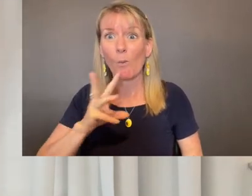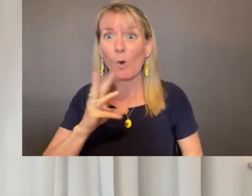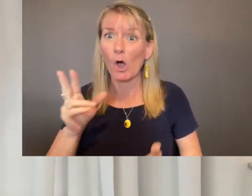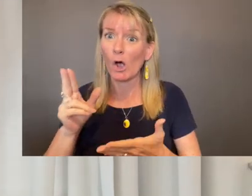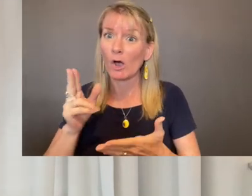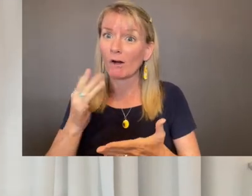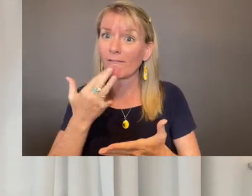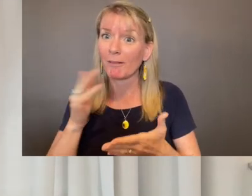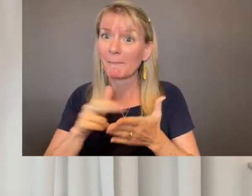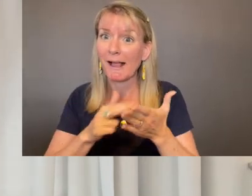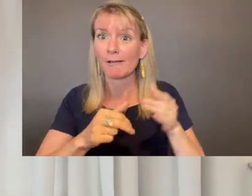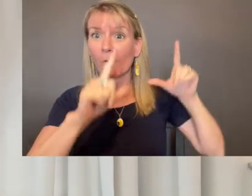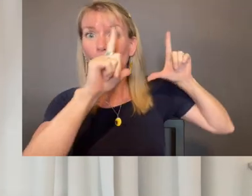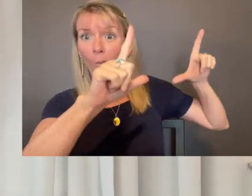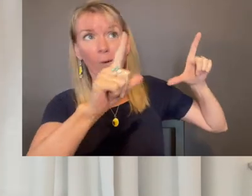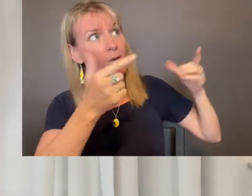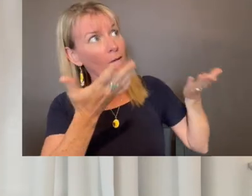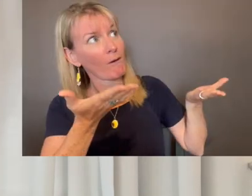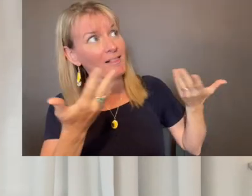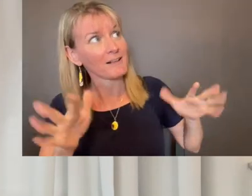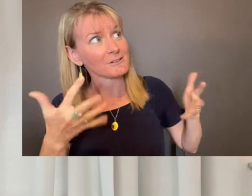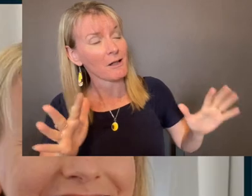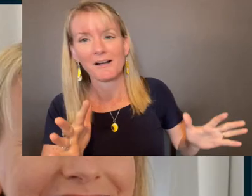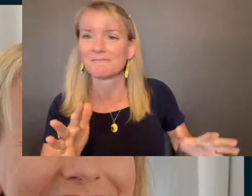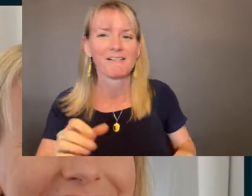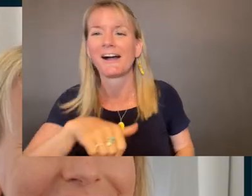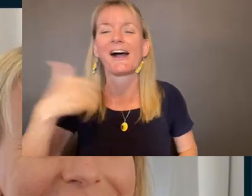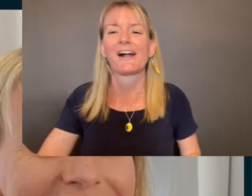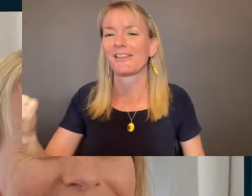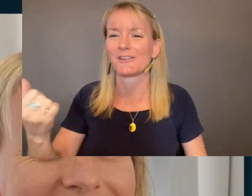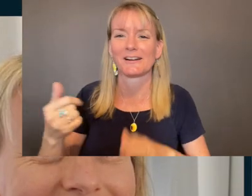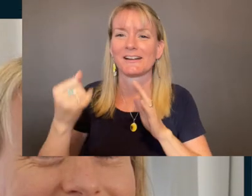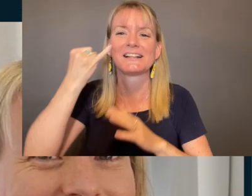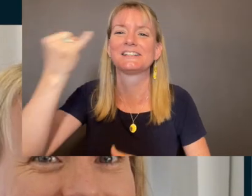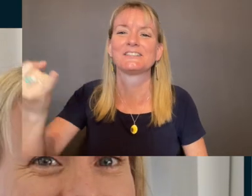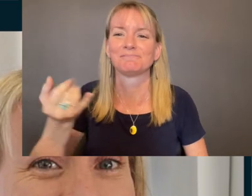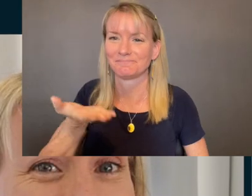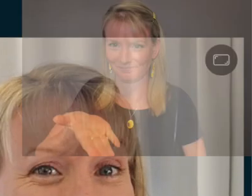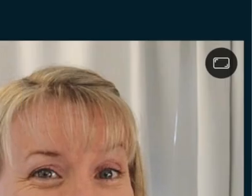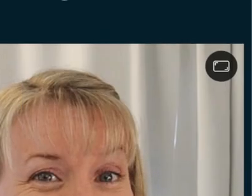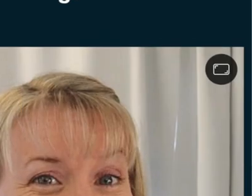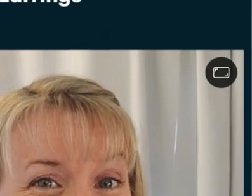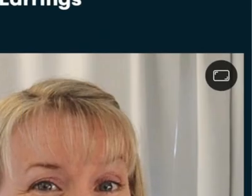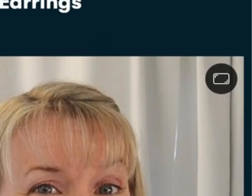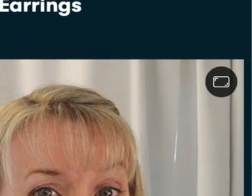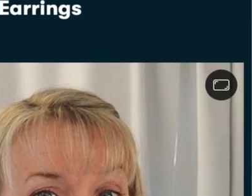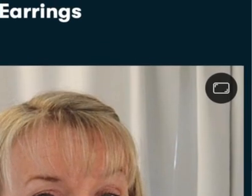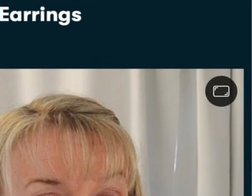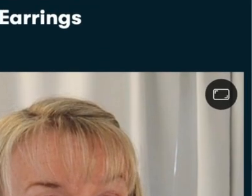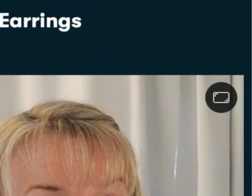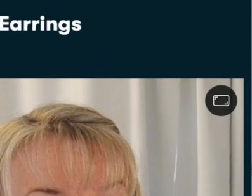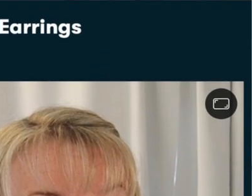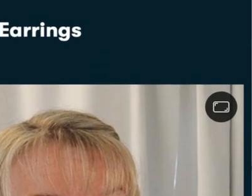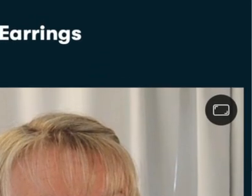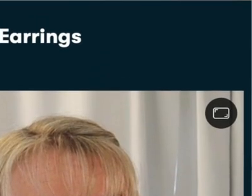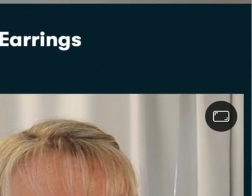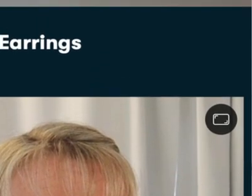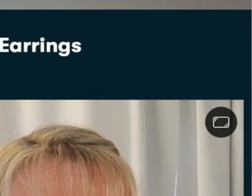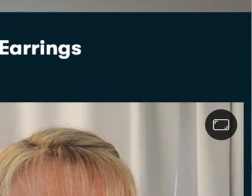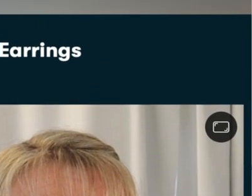Watercolors aren't just for hanging on a wall. You can see an example of that in my class called